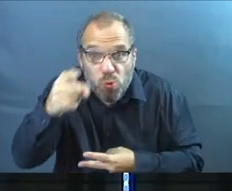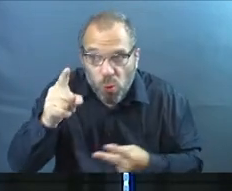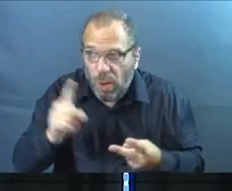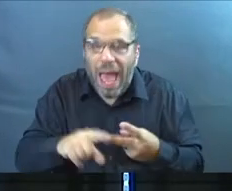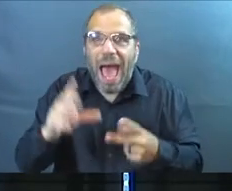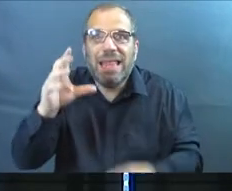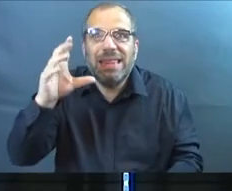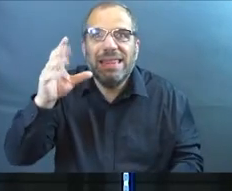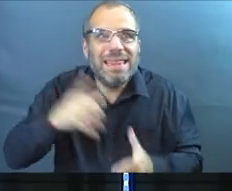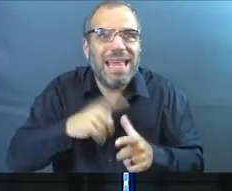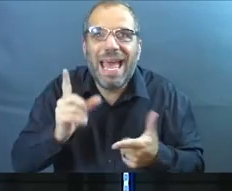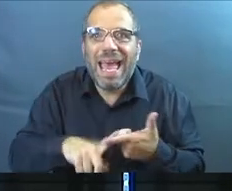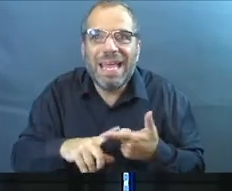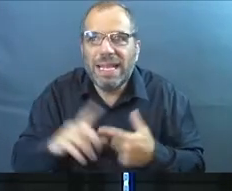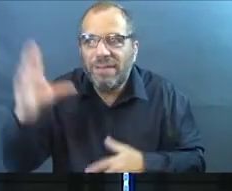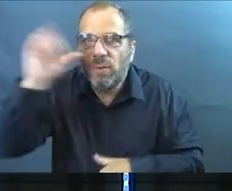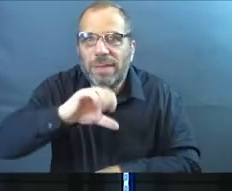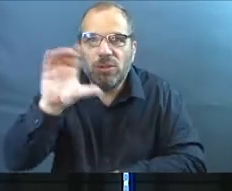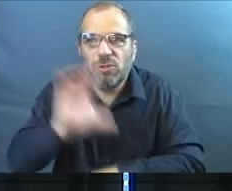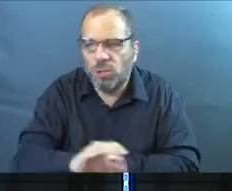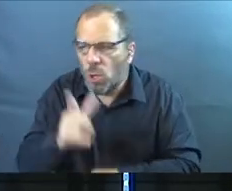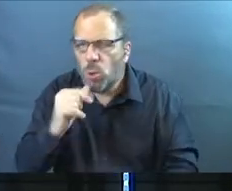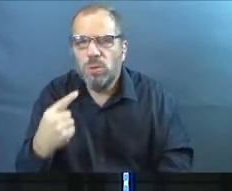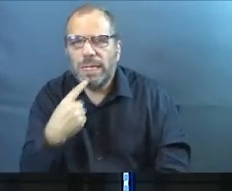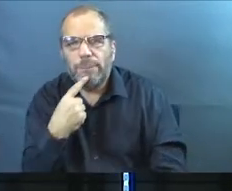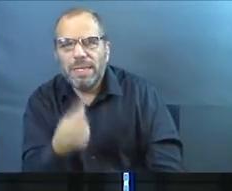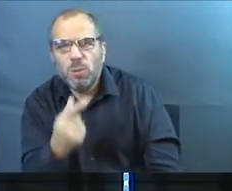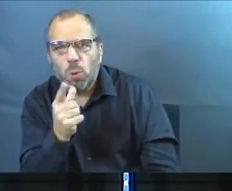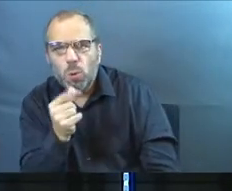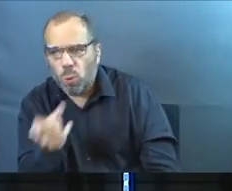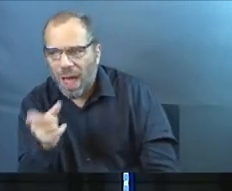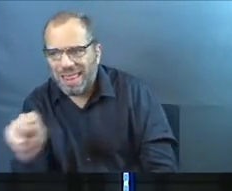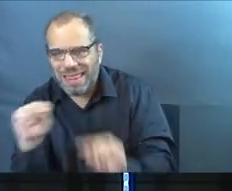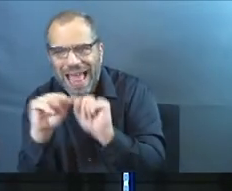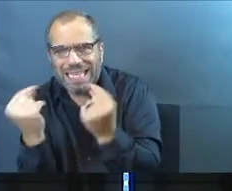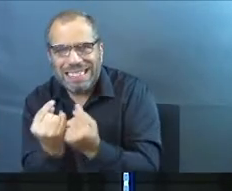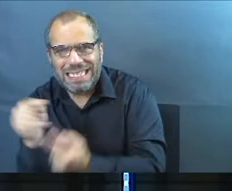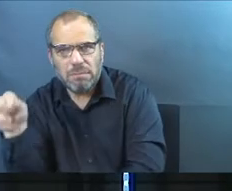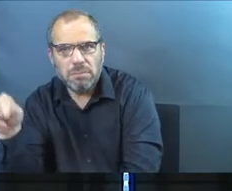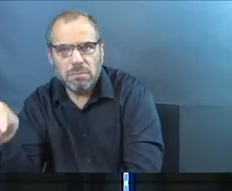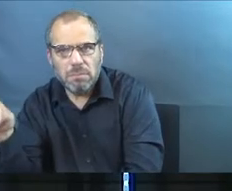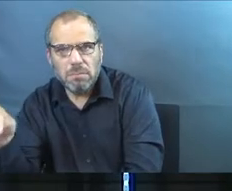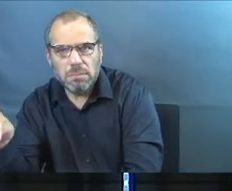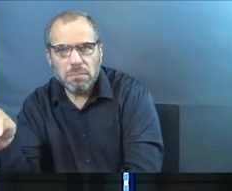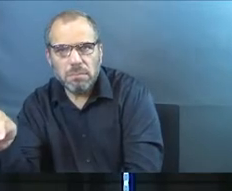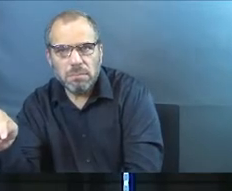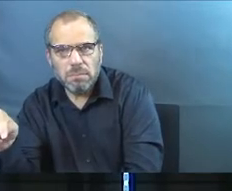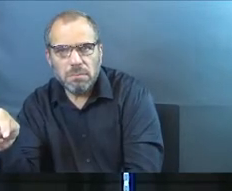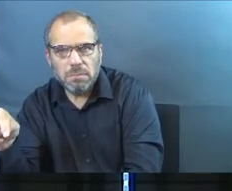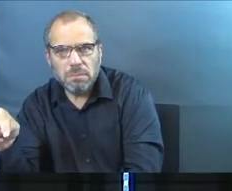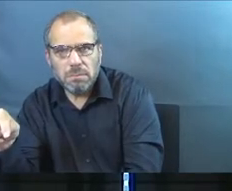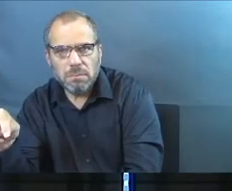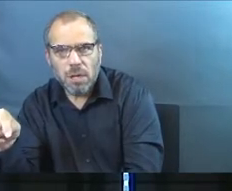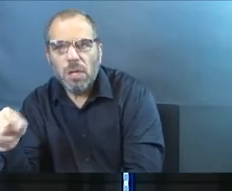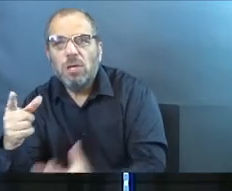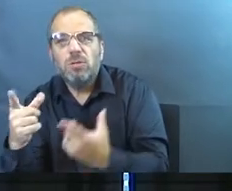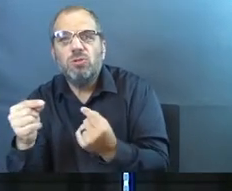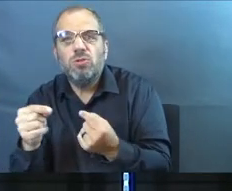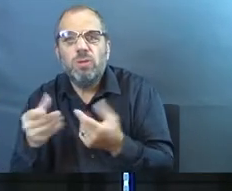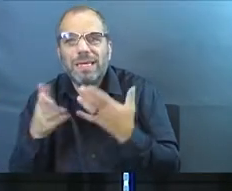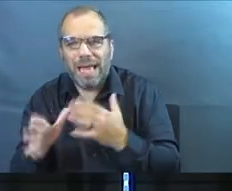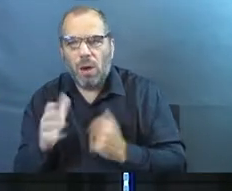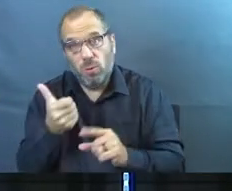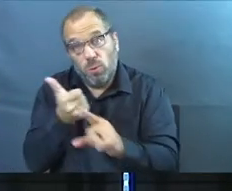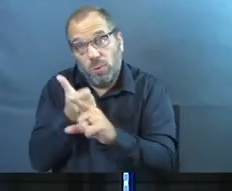and guess what? When you miss church, who's going to miss you? That team is. What you're doing is you're